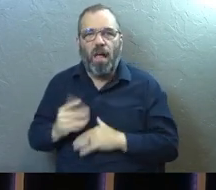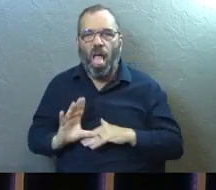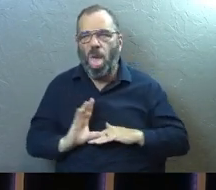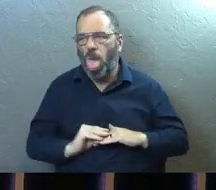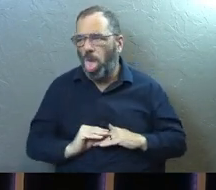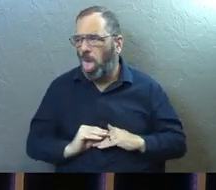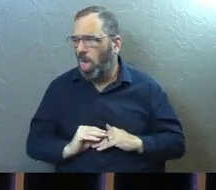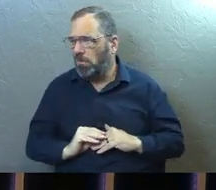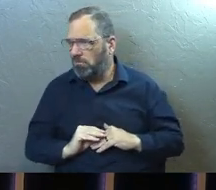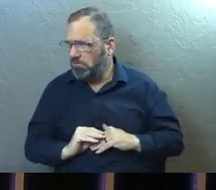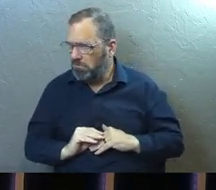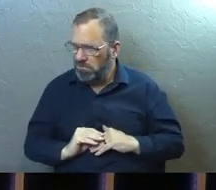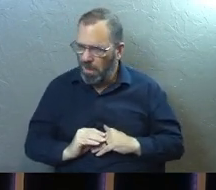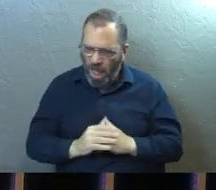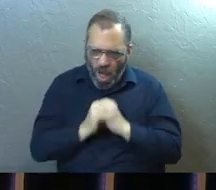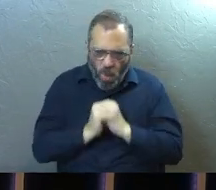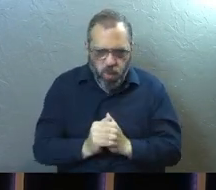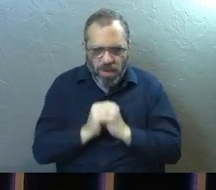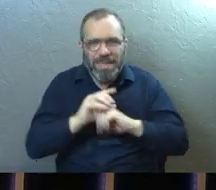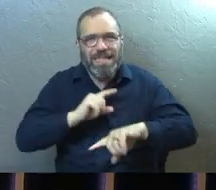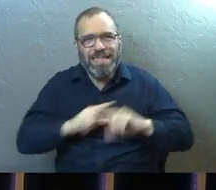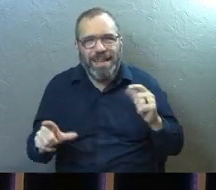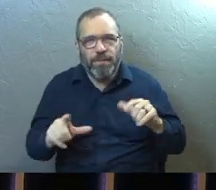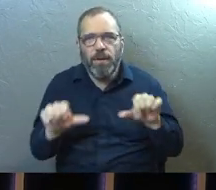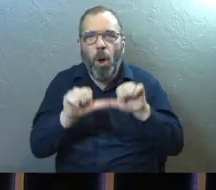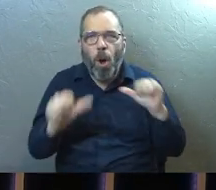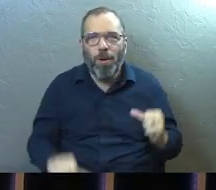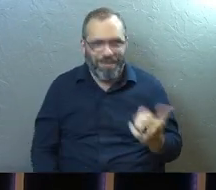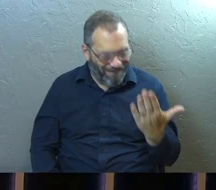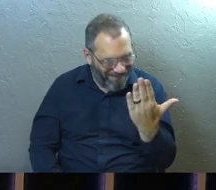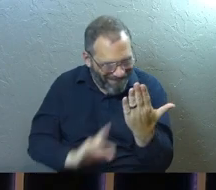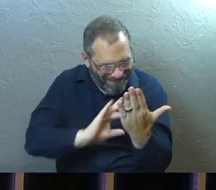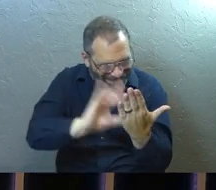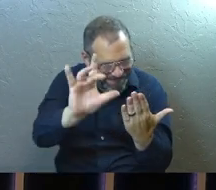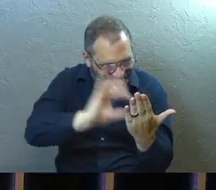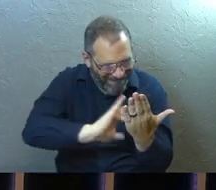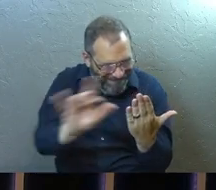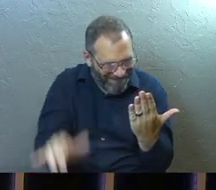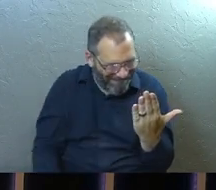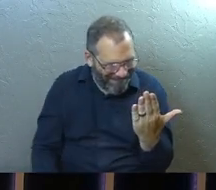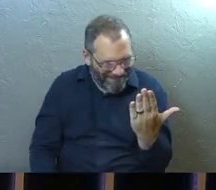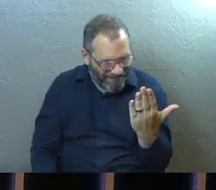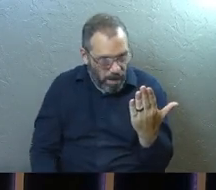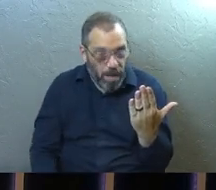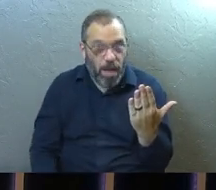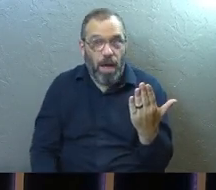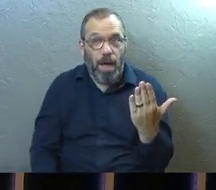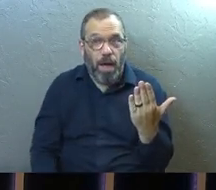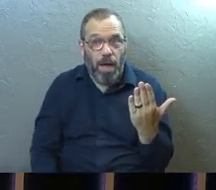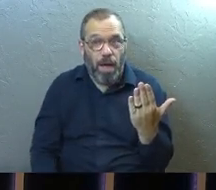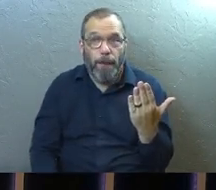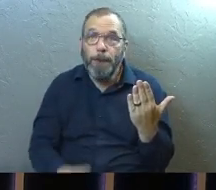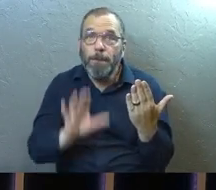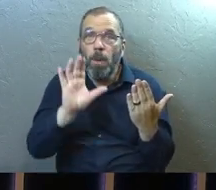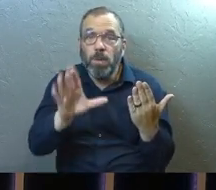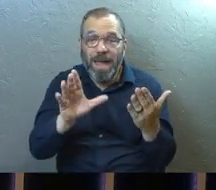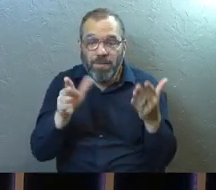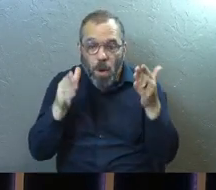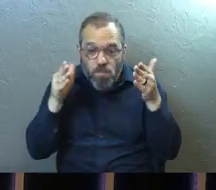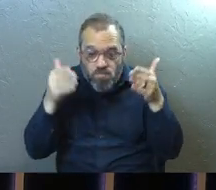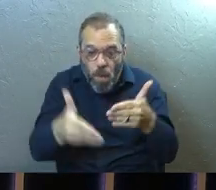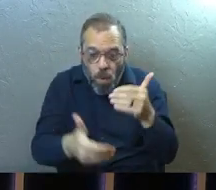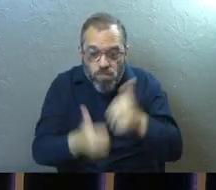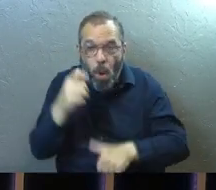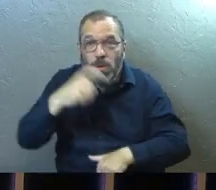because we've worshiped at a different altar. And I know it sounds like a lot, but wherever you're spending your